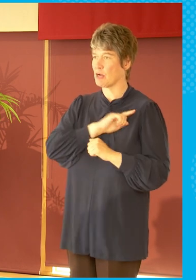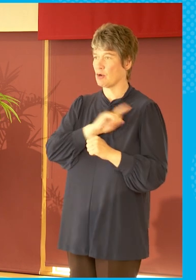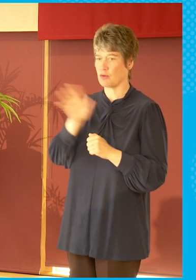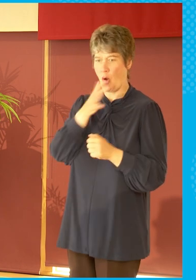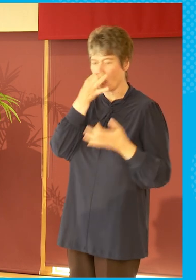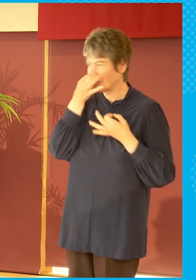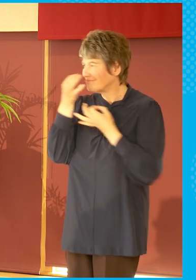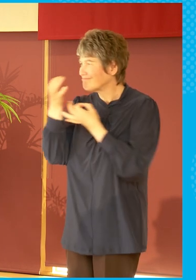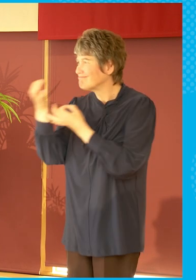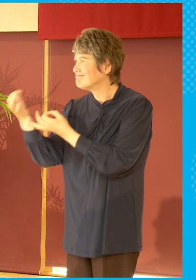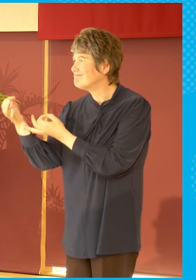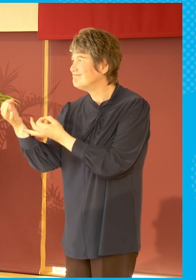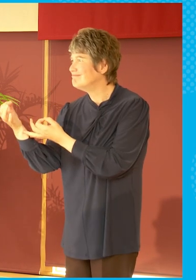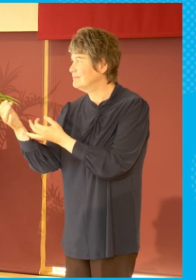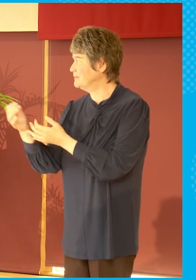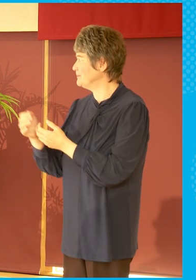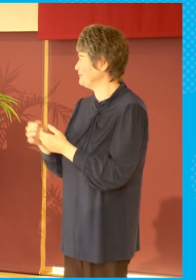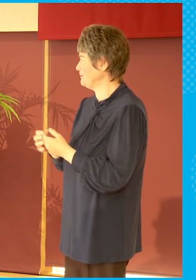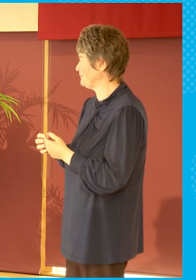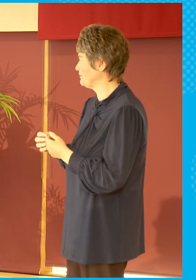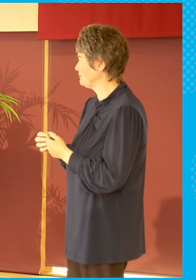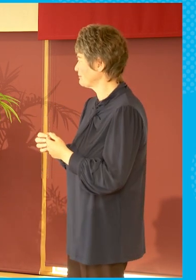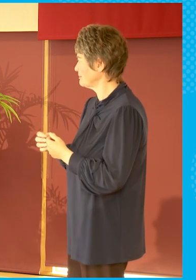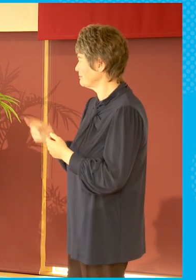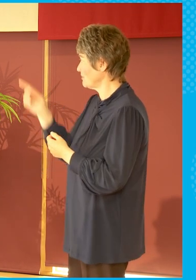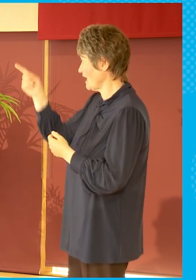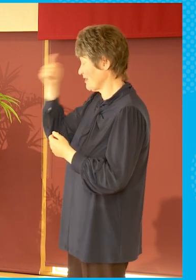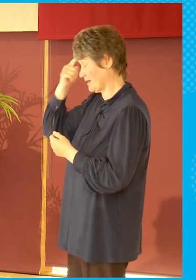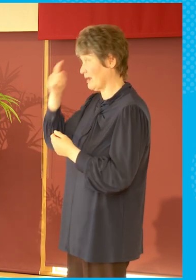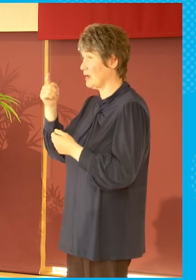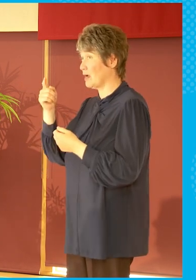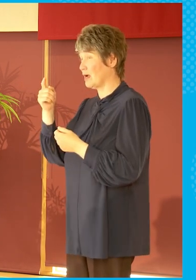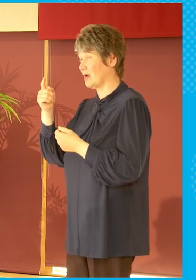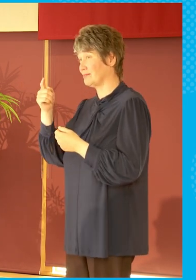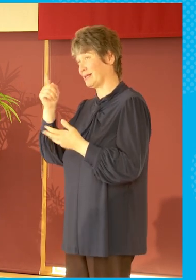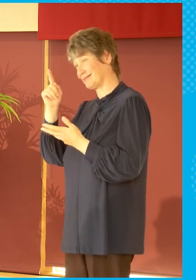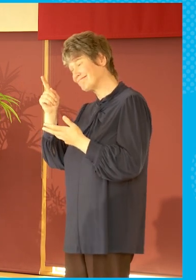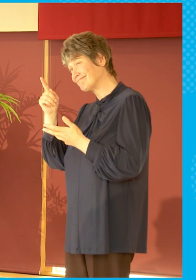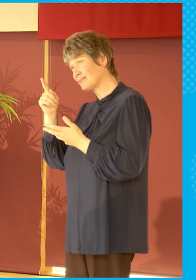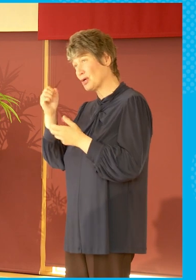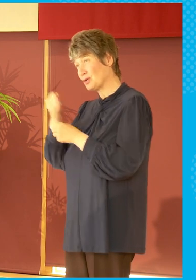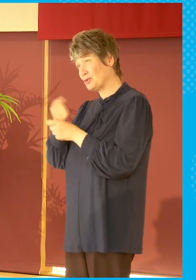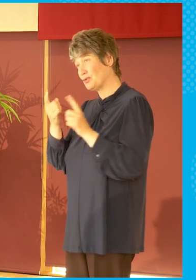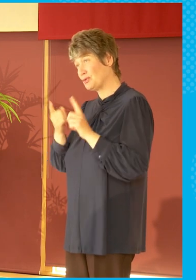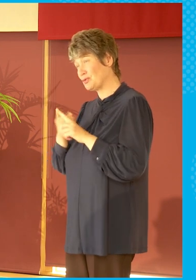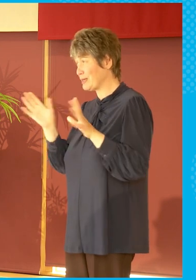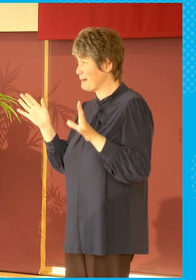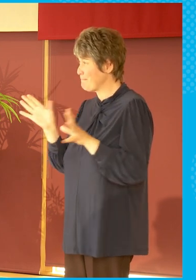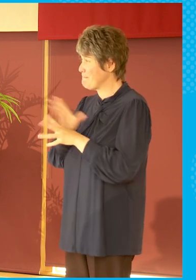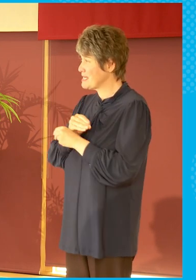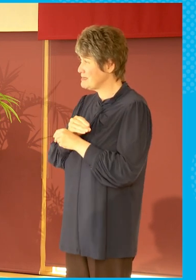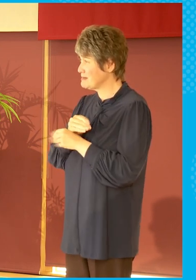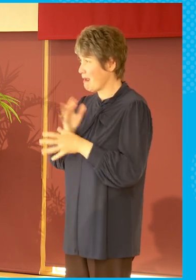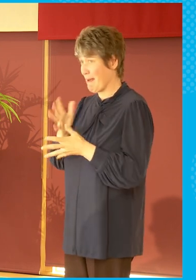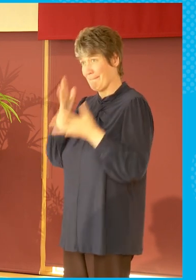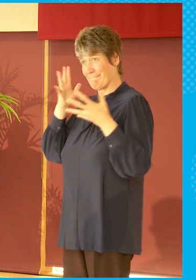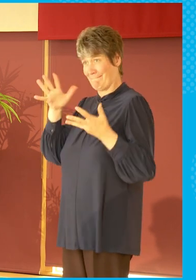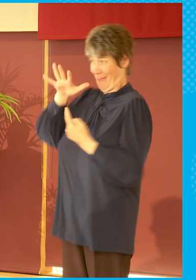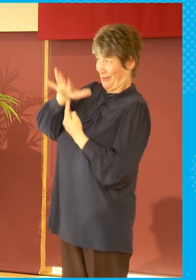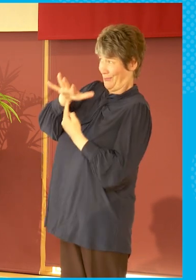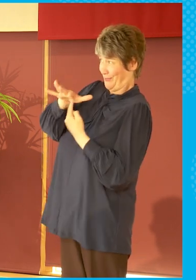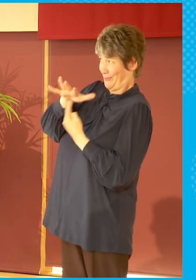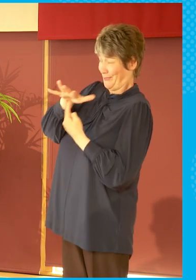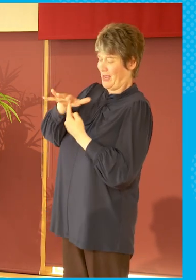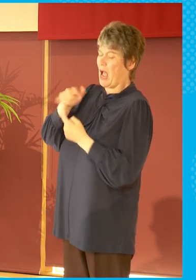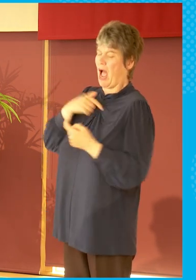got quite pointy-heedy there. I think what you really wanted to know is, do we miss those big moments? Yes. You know, I think schedulers